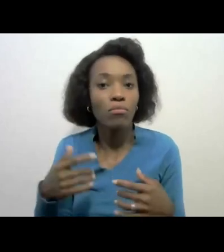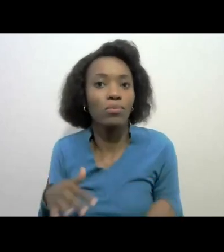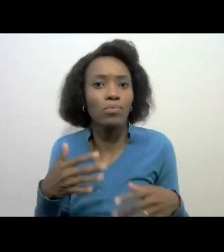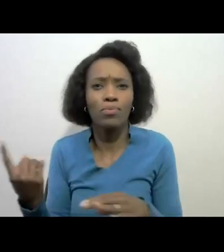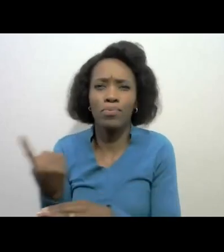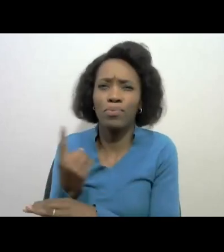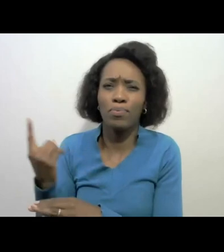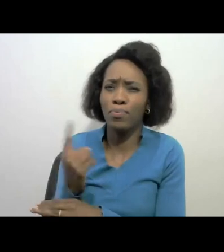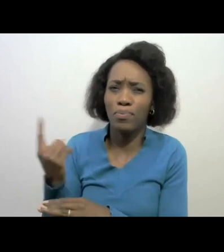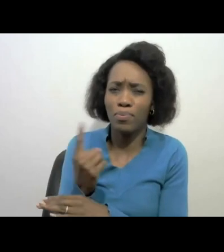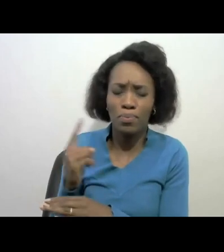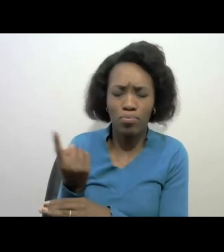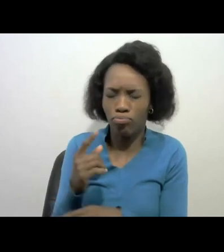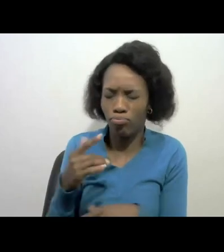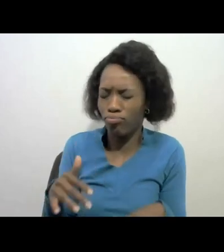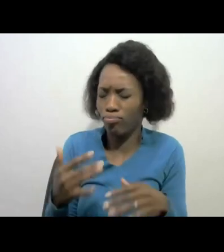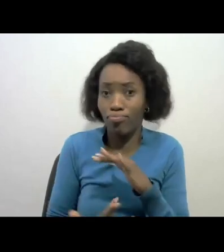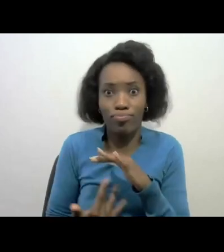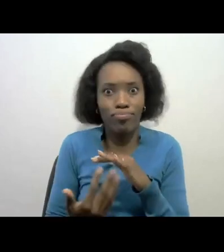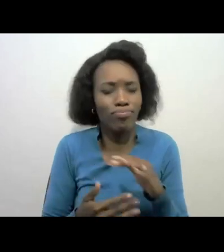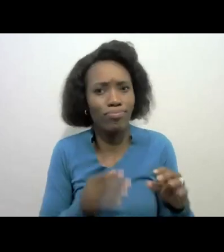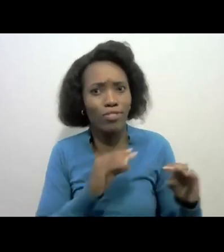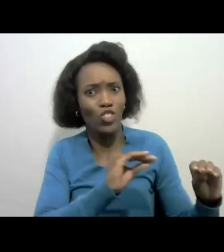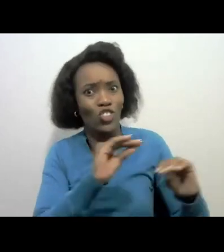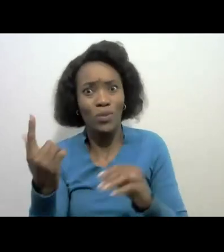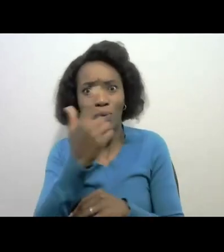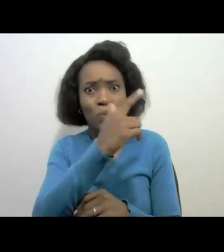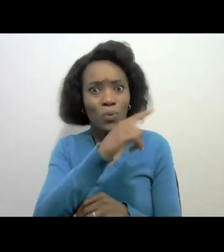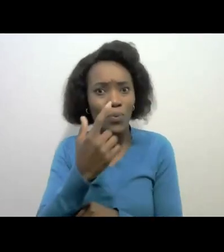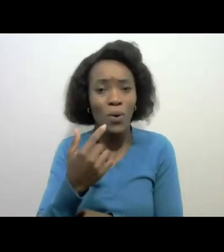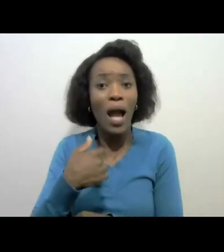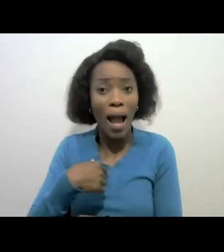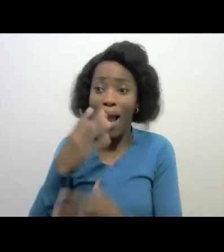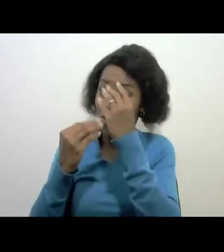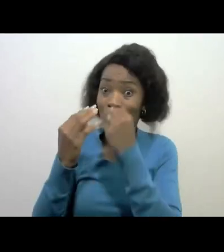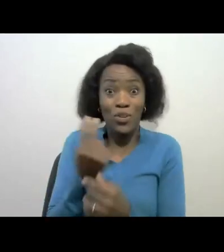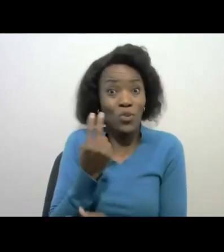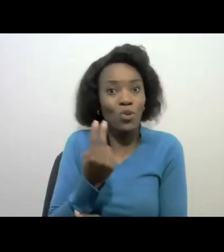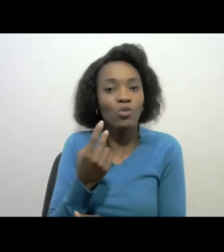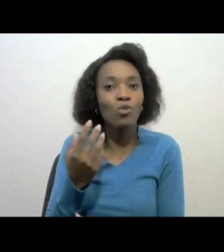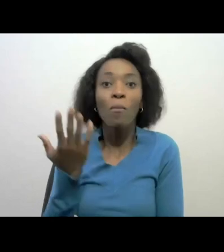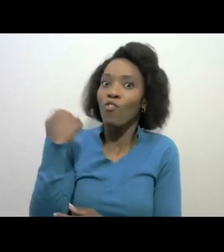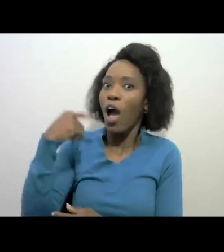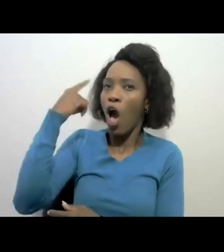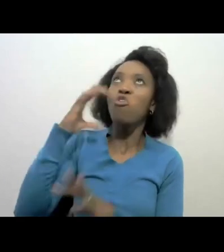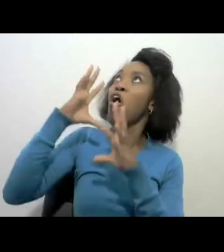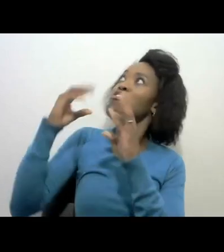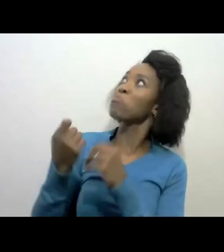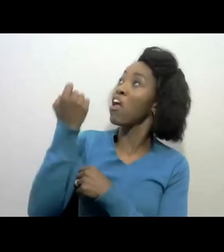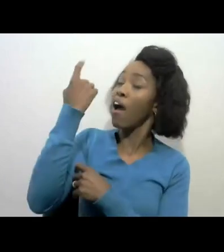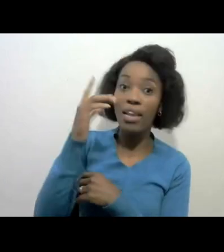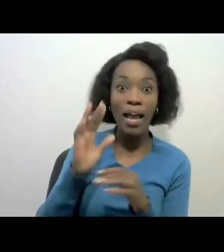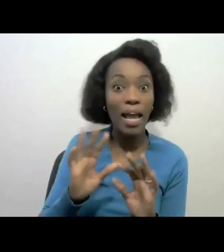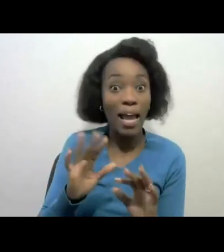all of us. I learned also a thing or two. I always thought I understand, but today, oops, our VDP,